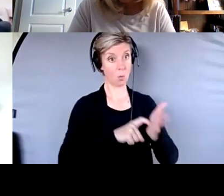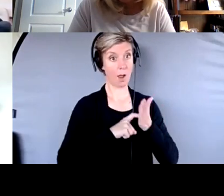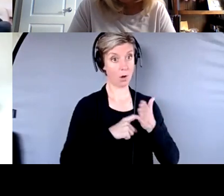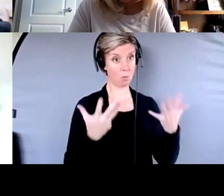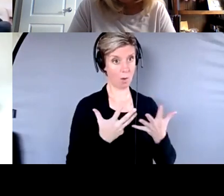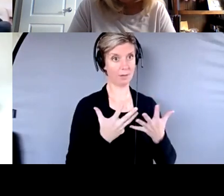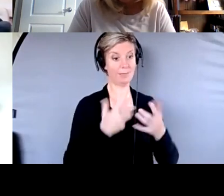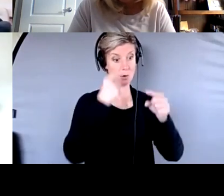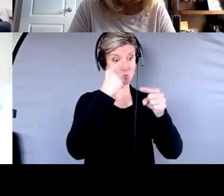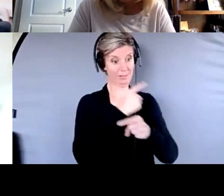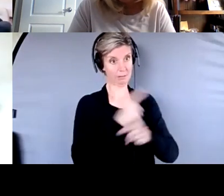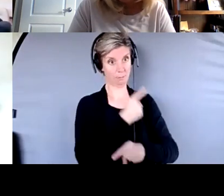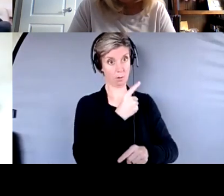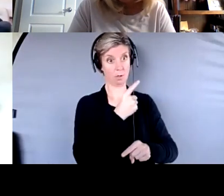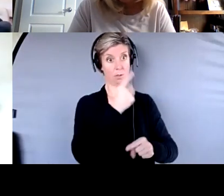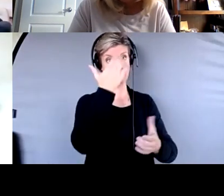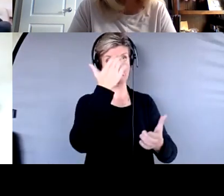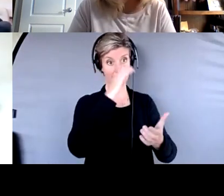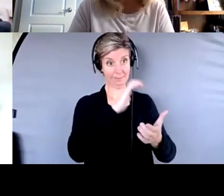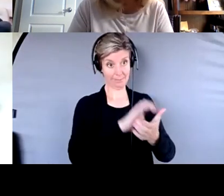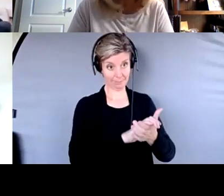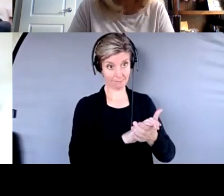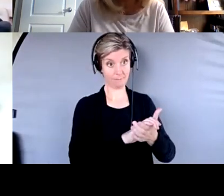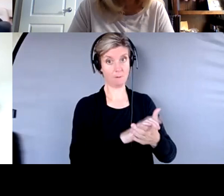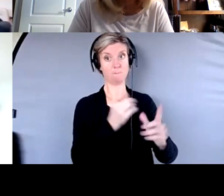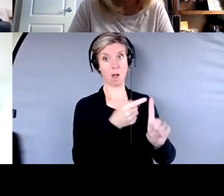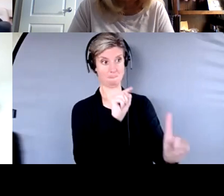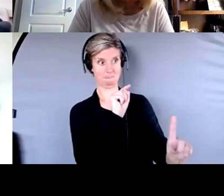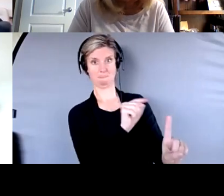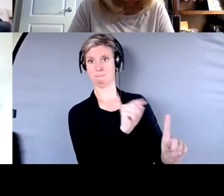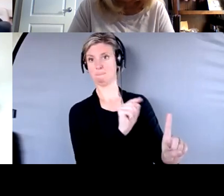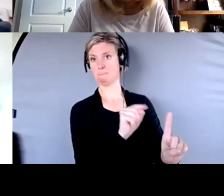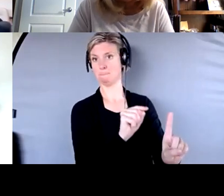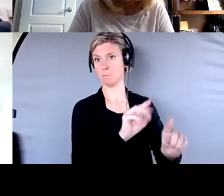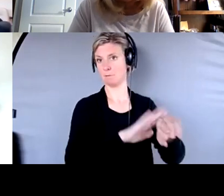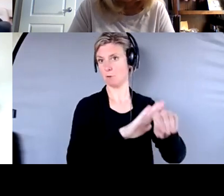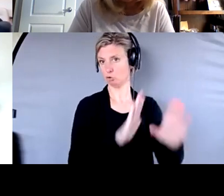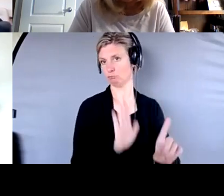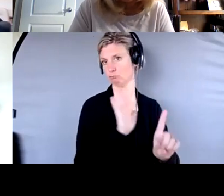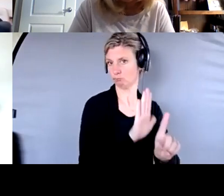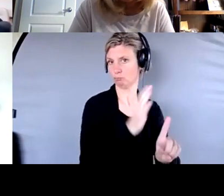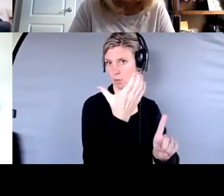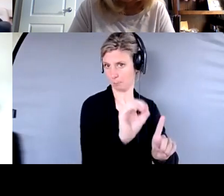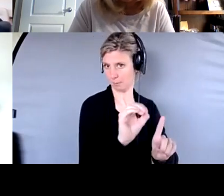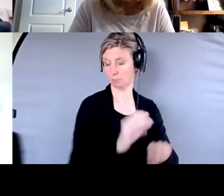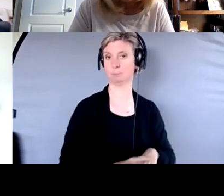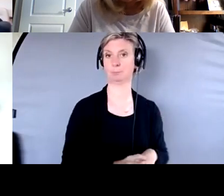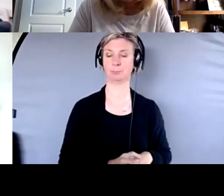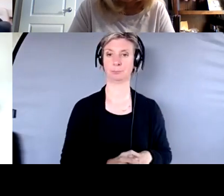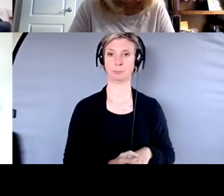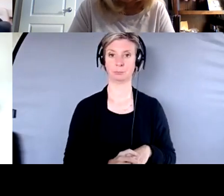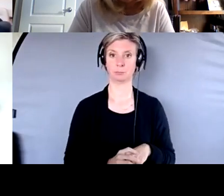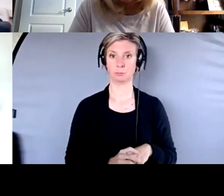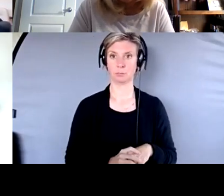belief has to be held by the firm. And in effect, what that really means is that an individual advisor, just because they,